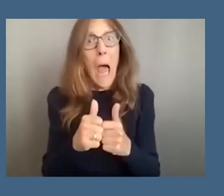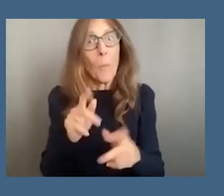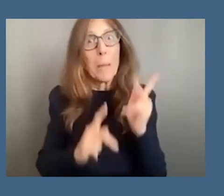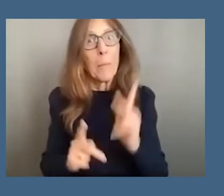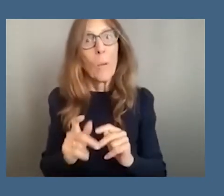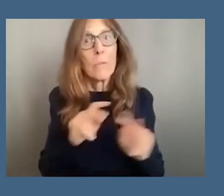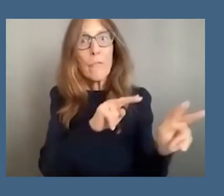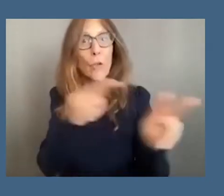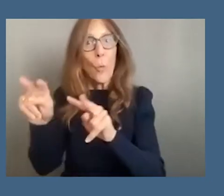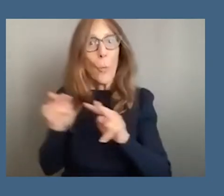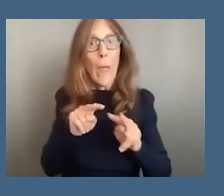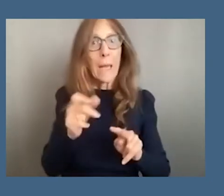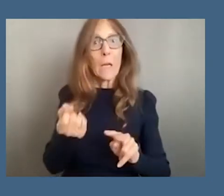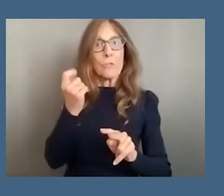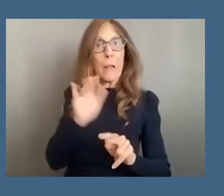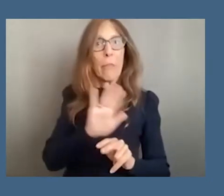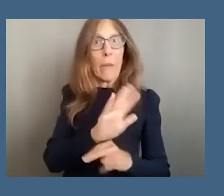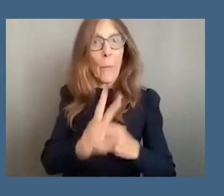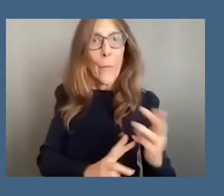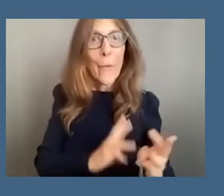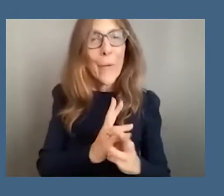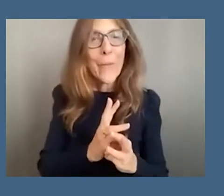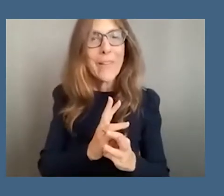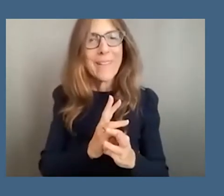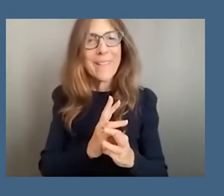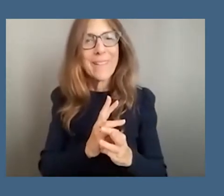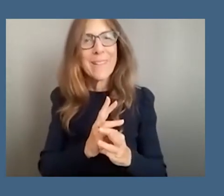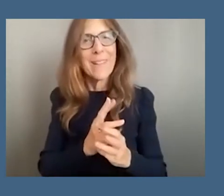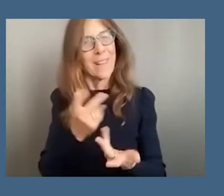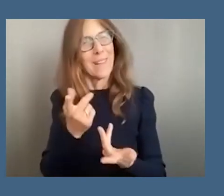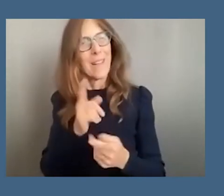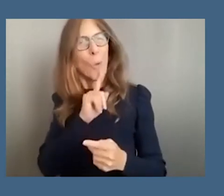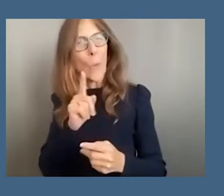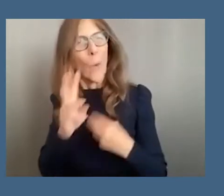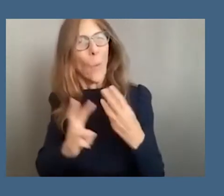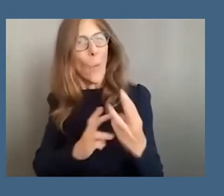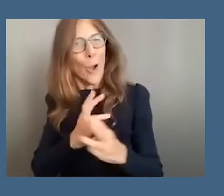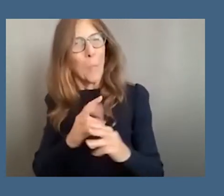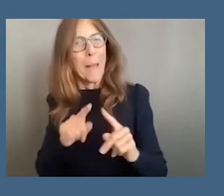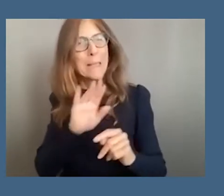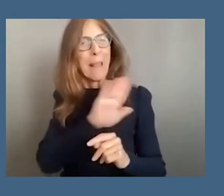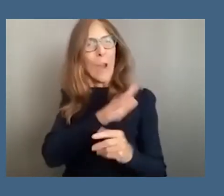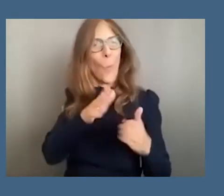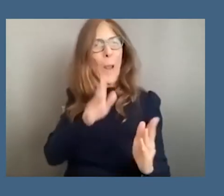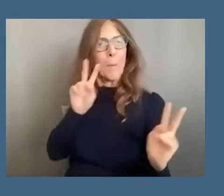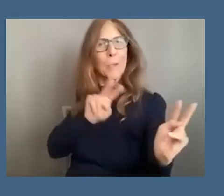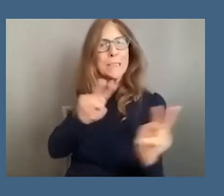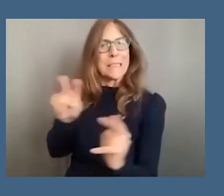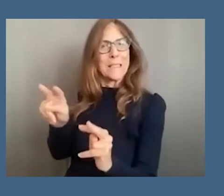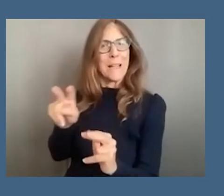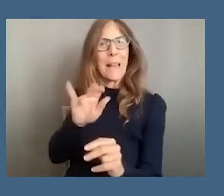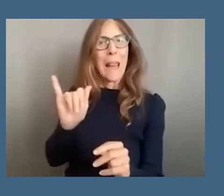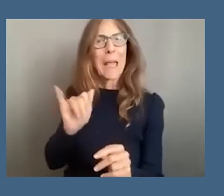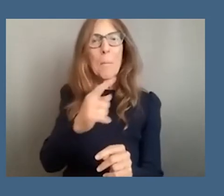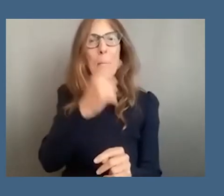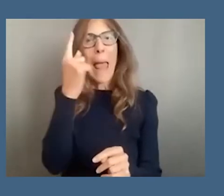world uh as a sort of claim to the real or a lens through which to perceive it and uh forms like blackface